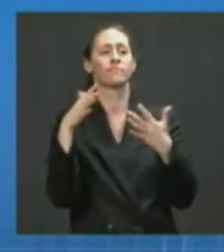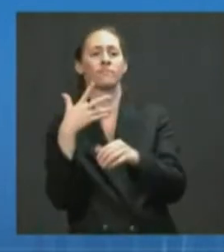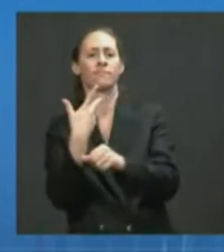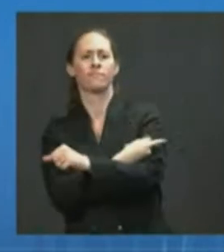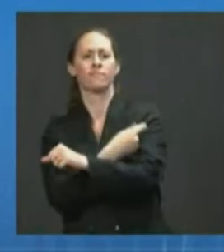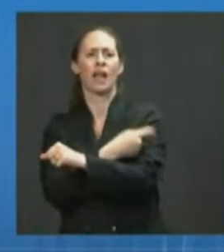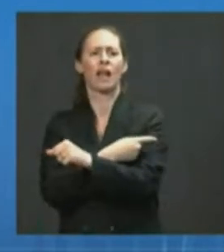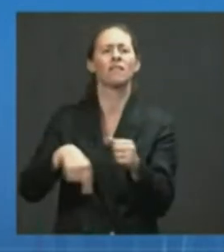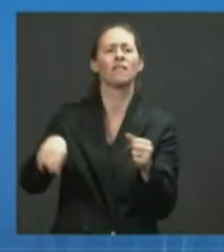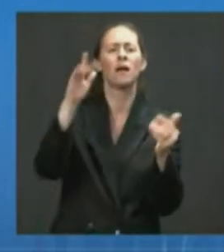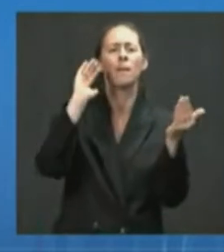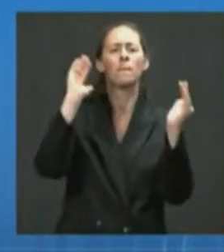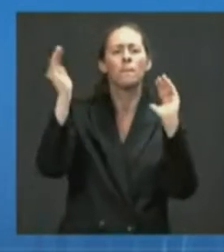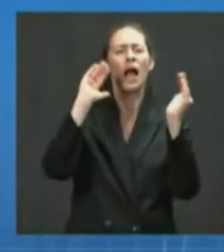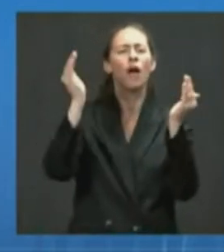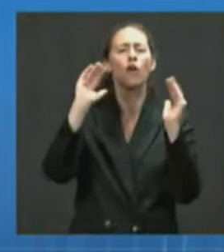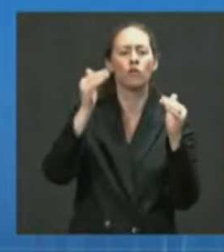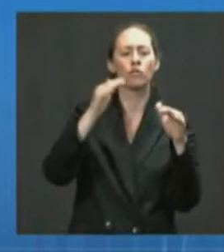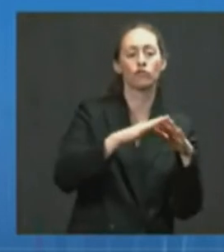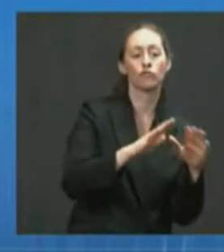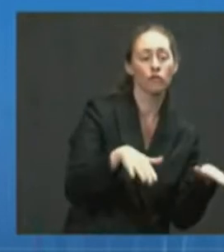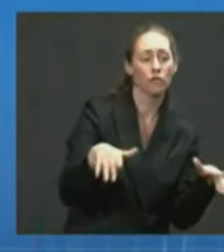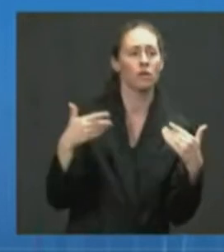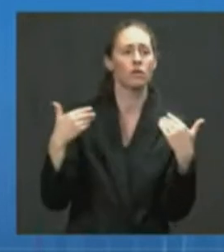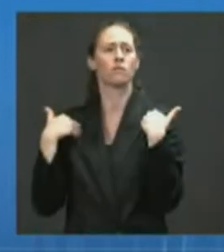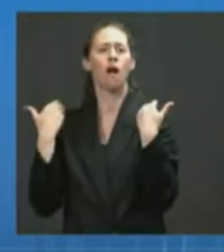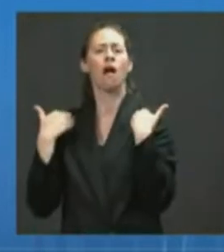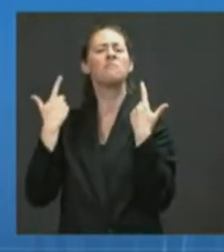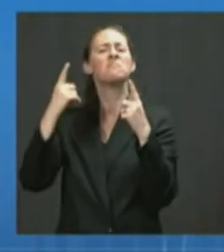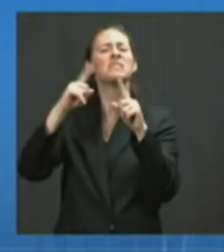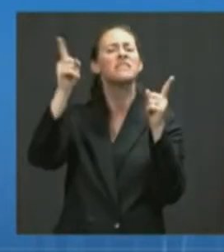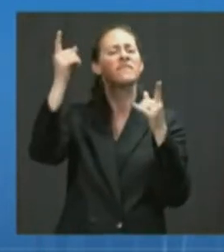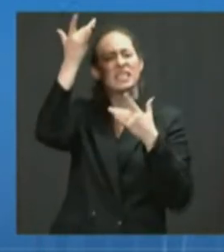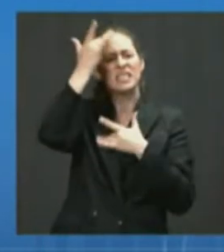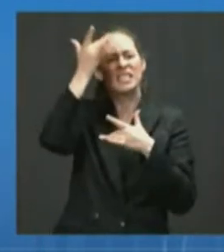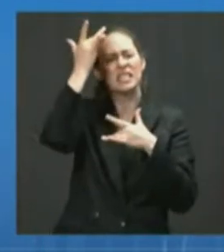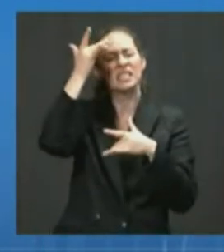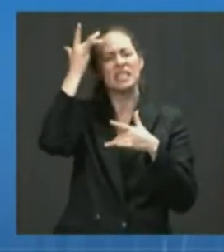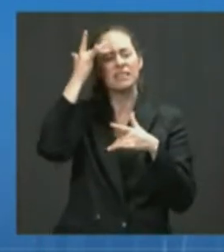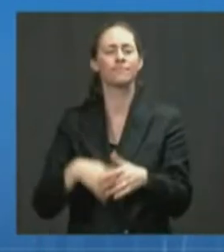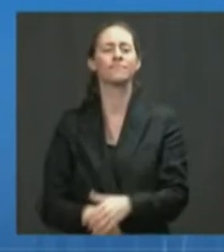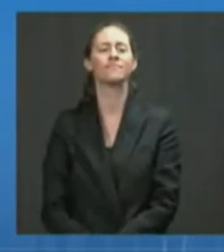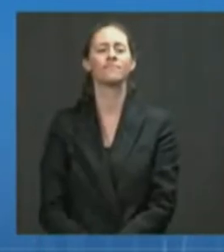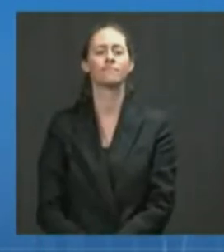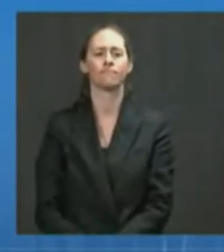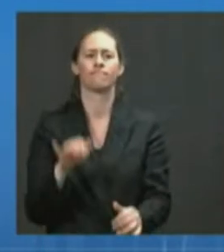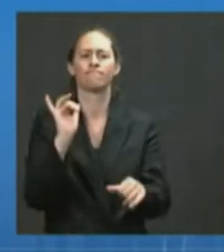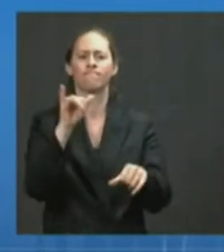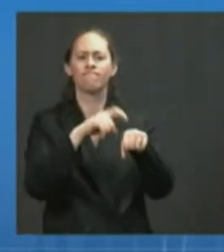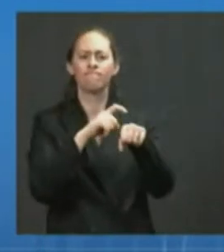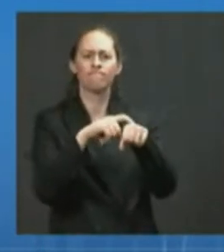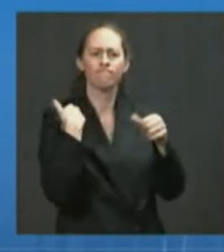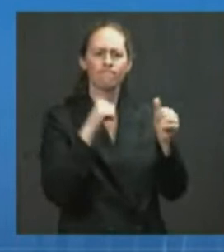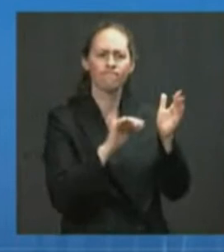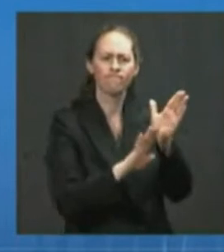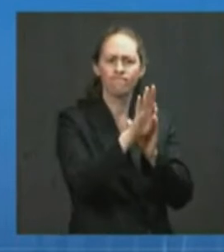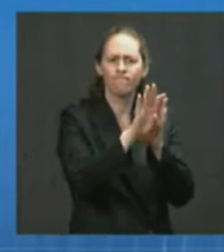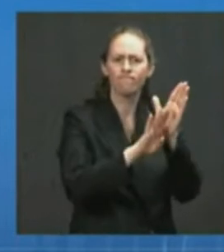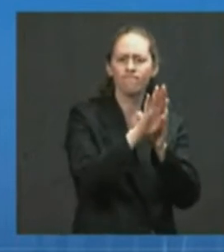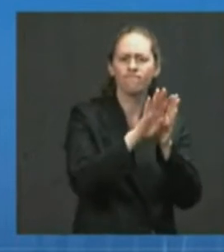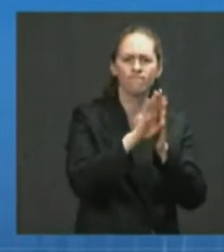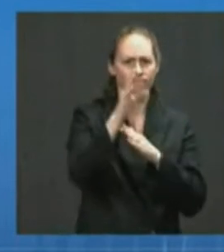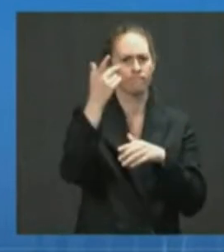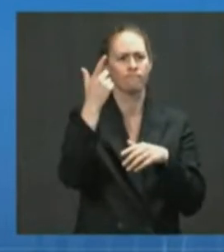as well as the difficulty we were having with developing vaccines against HIV. And when you think about